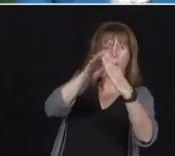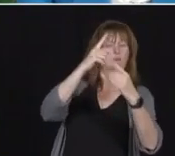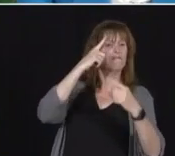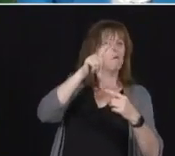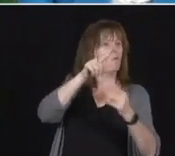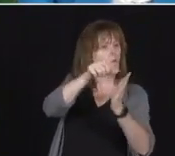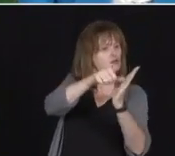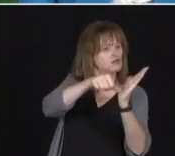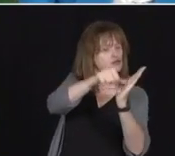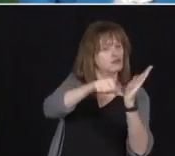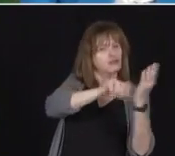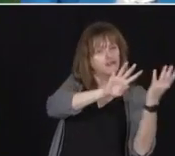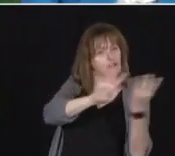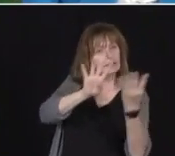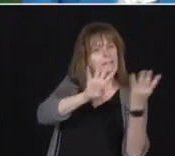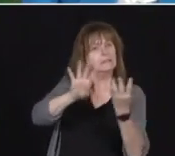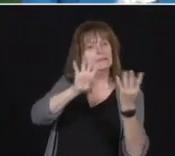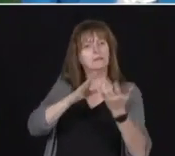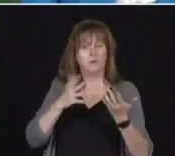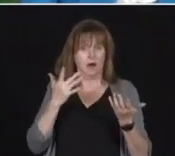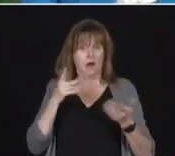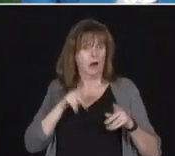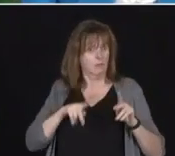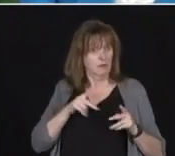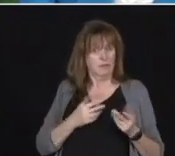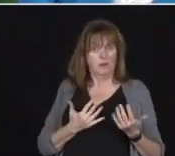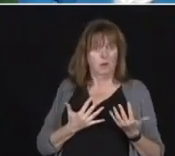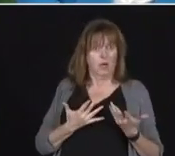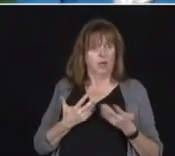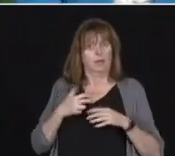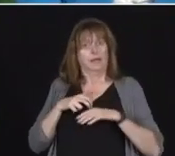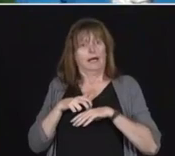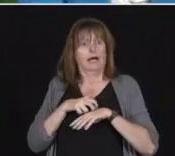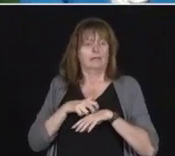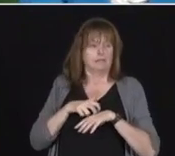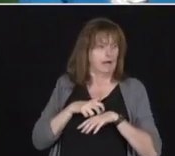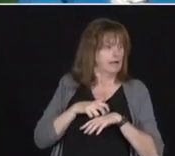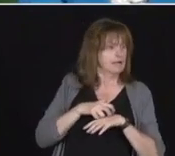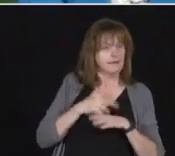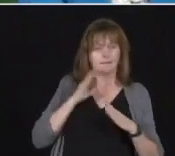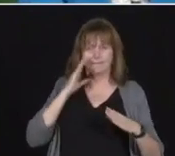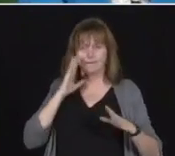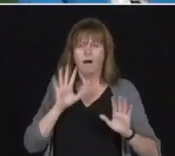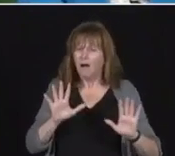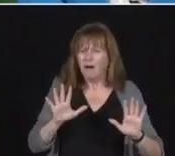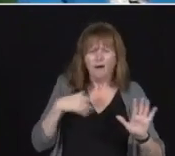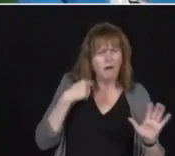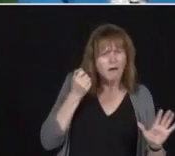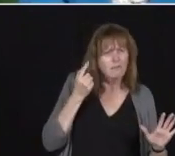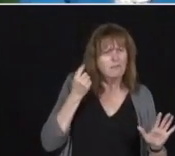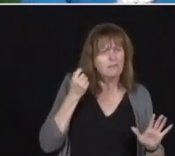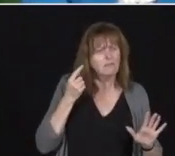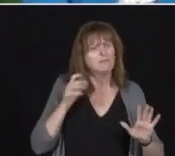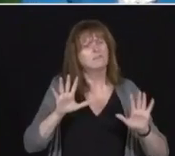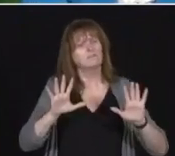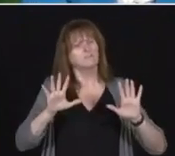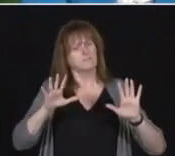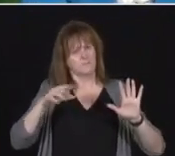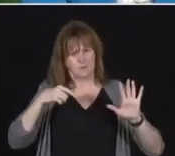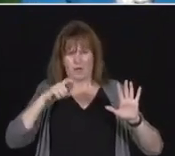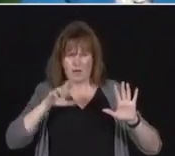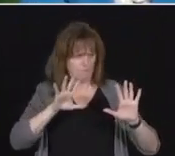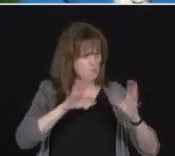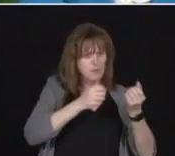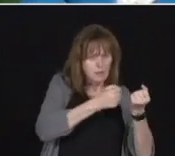a very anxious time for them. We certainly understand that. And so we are doing our best to make sure that we provide support in both of those areas.